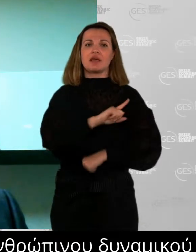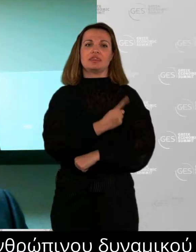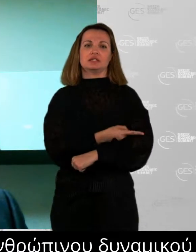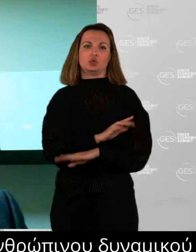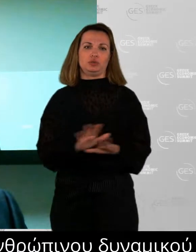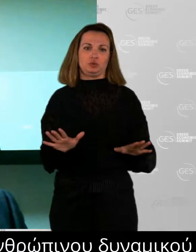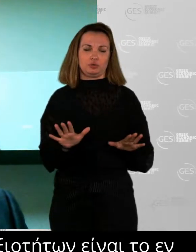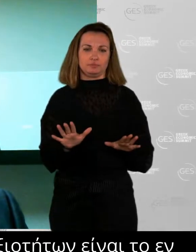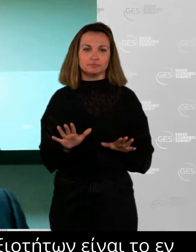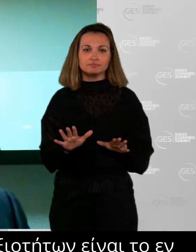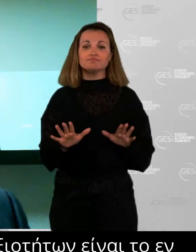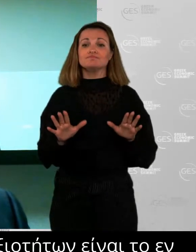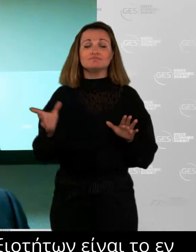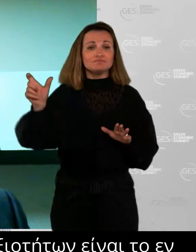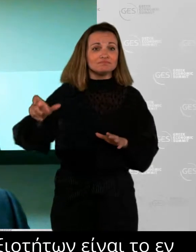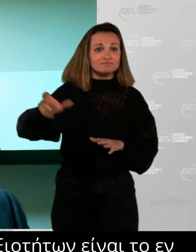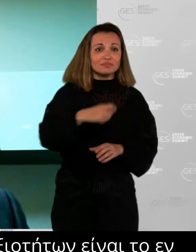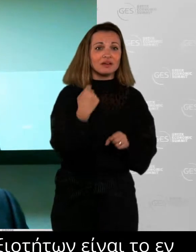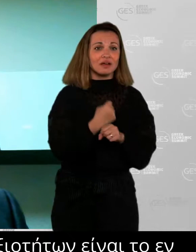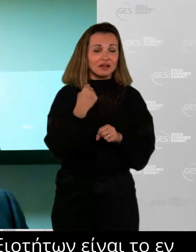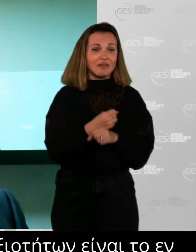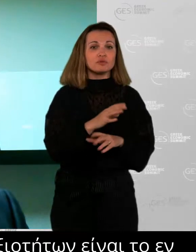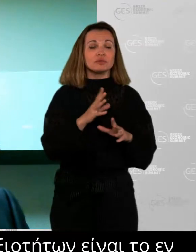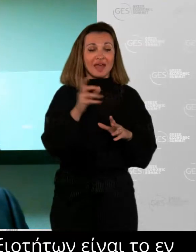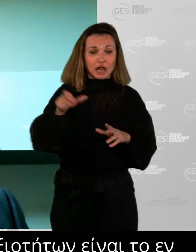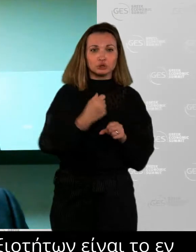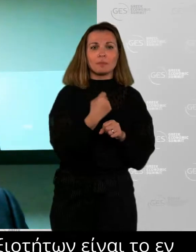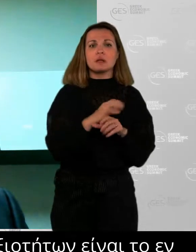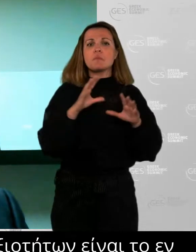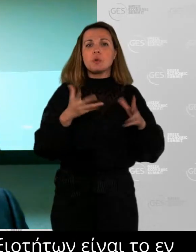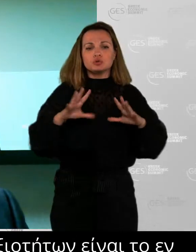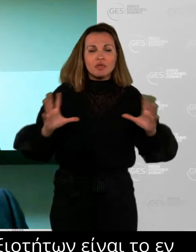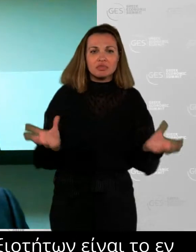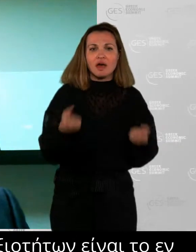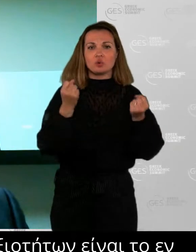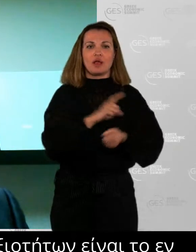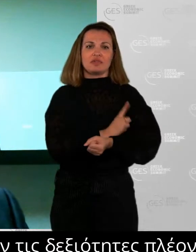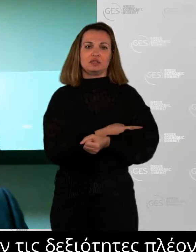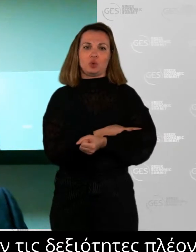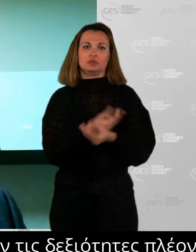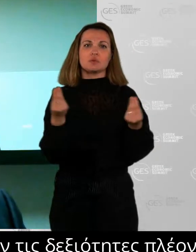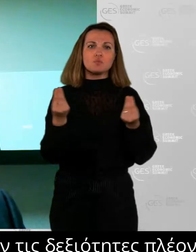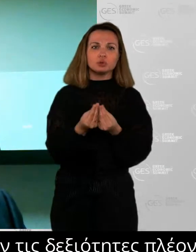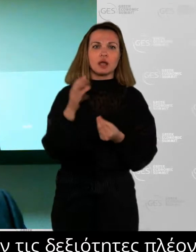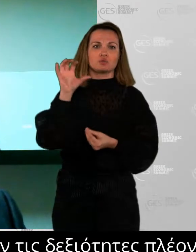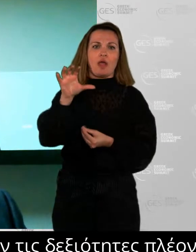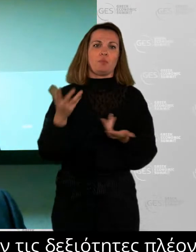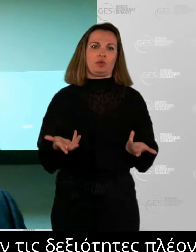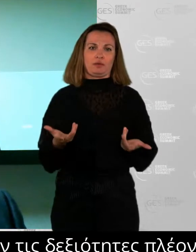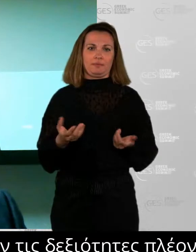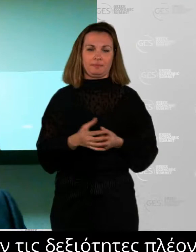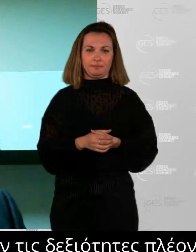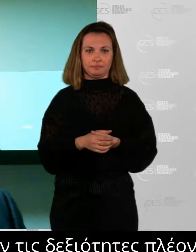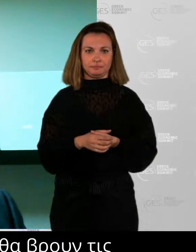in a different way? How do they develop those capabilities in a different way? What starts to emerge is a set of